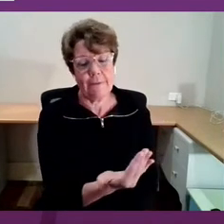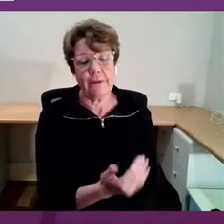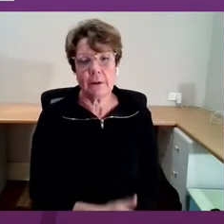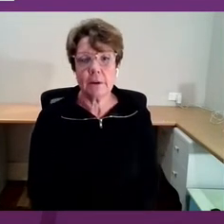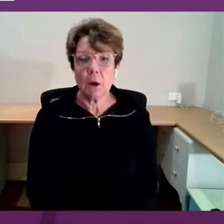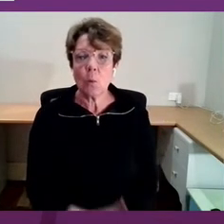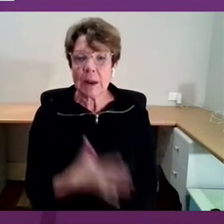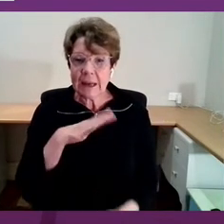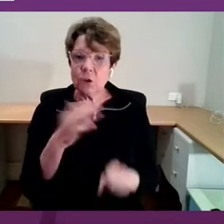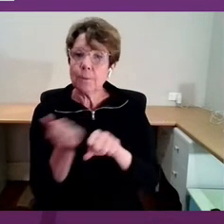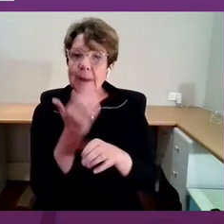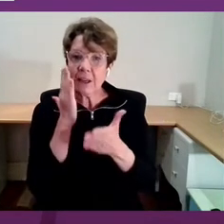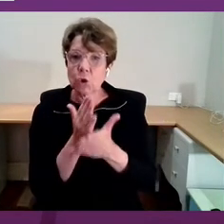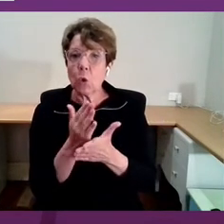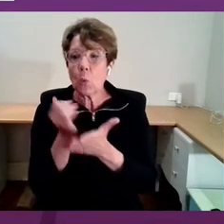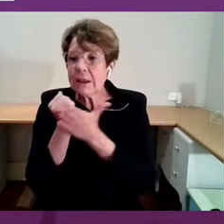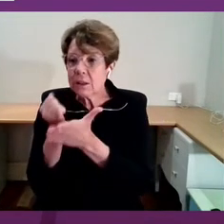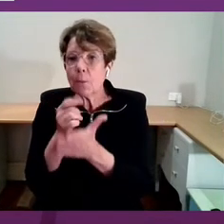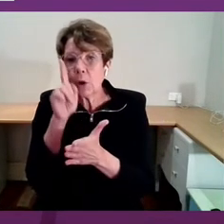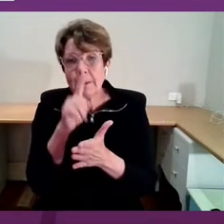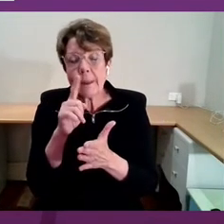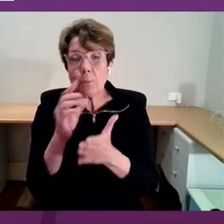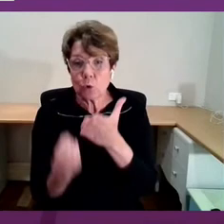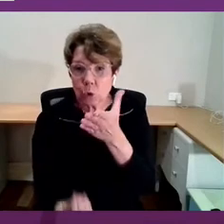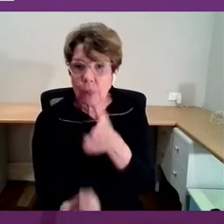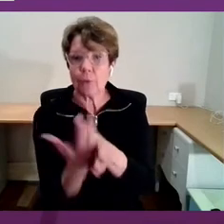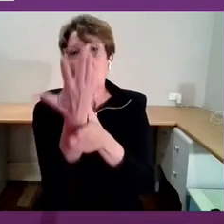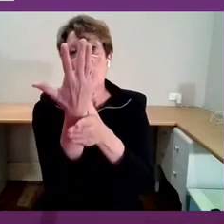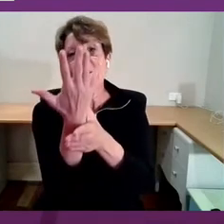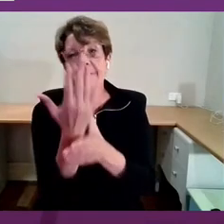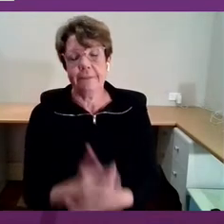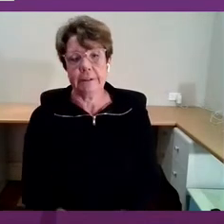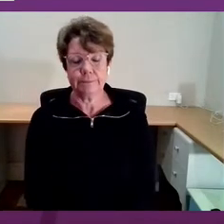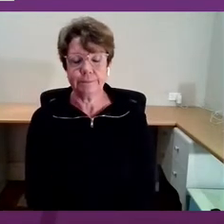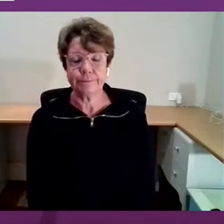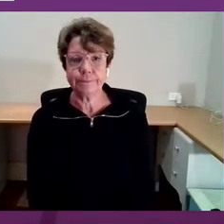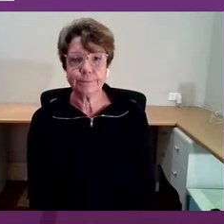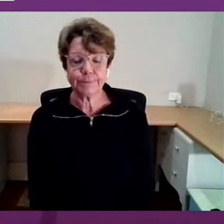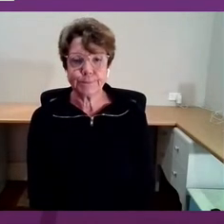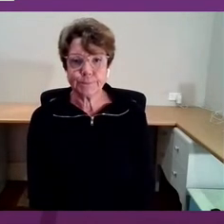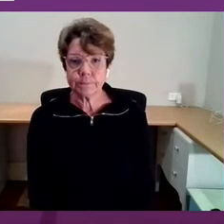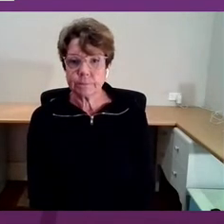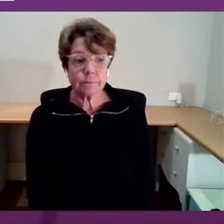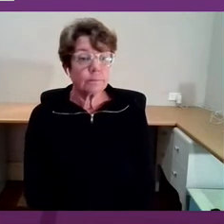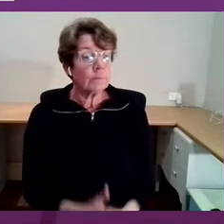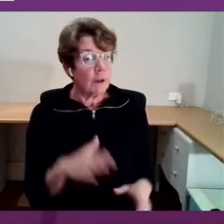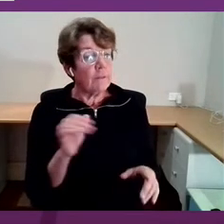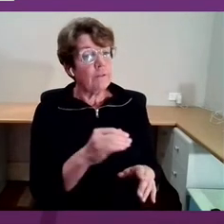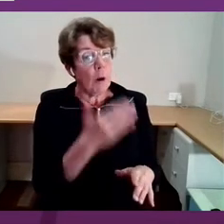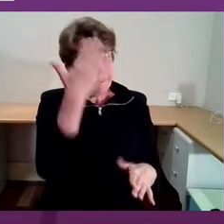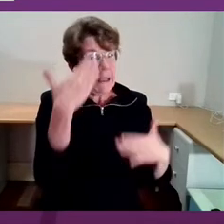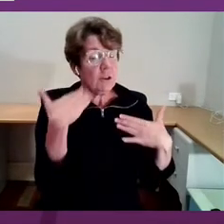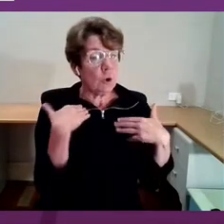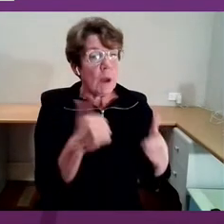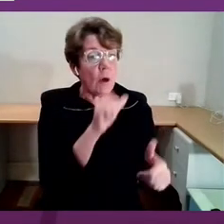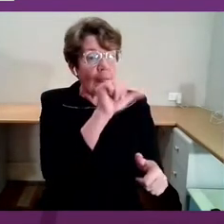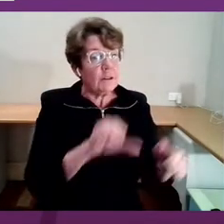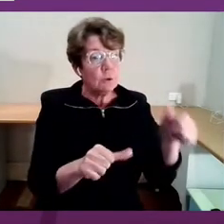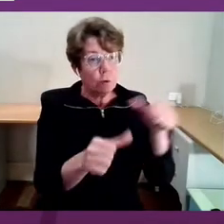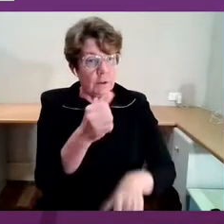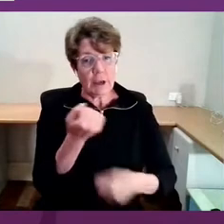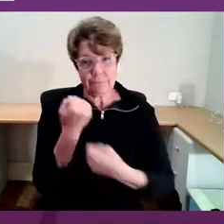we are supporting people to thrive. What that means from a mental health and suicide prevention system reform perspective,